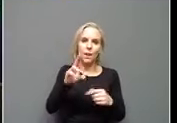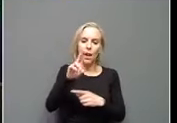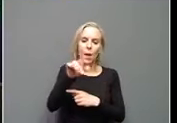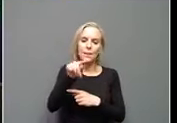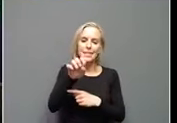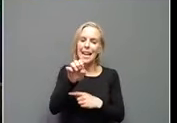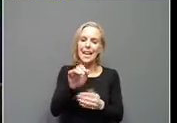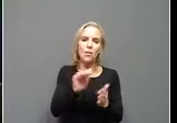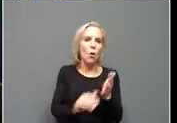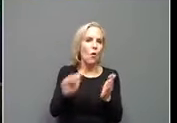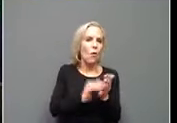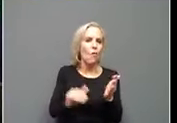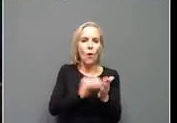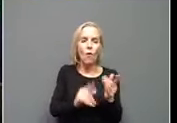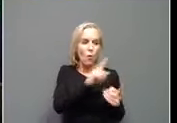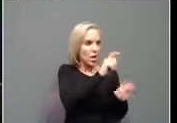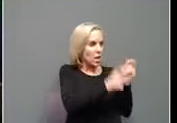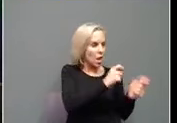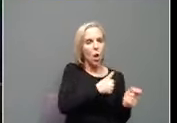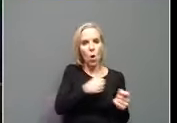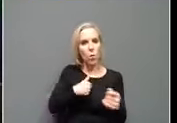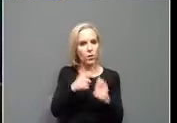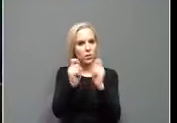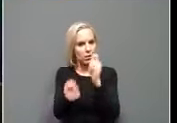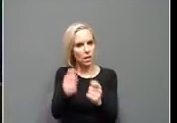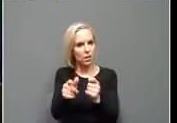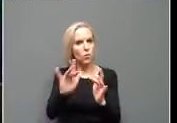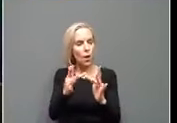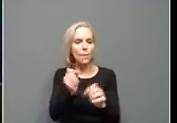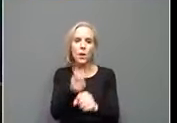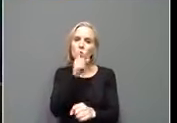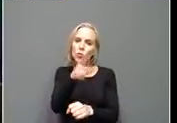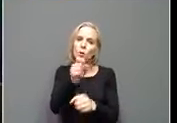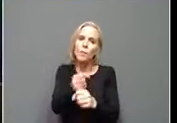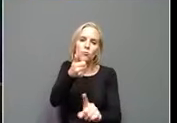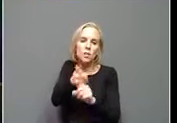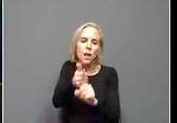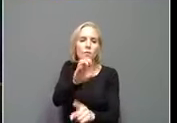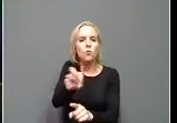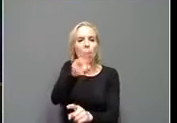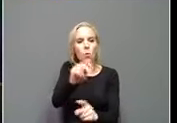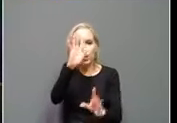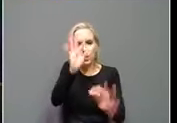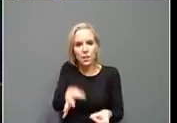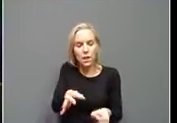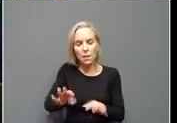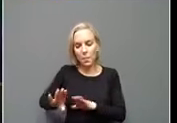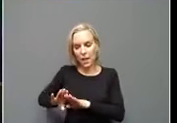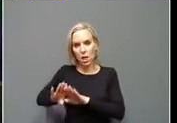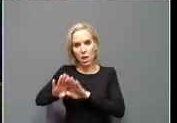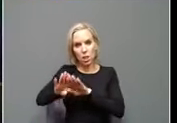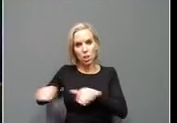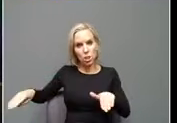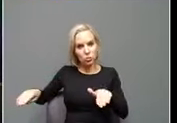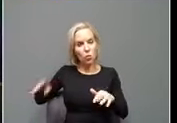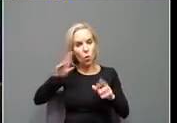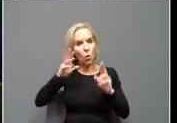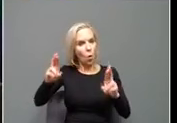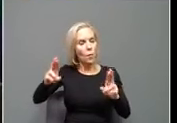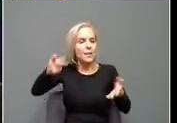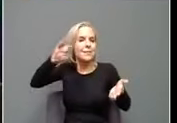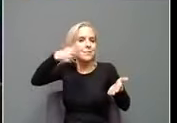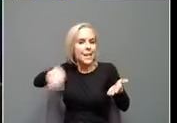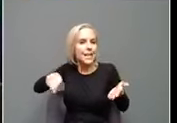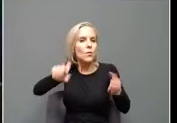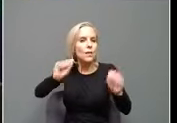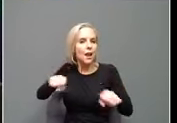occur. And we'll keep on trying to do that so you can make a properly informed decision. As the children hopefully next week are able to have access to vaccines,